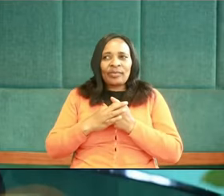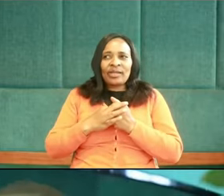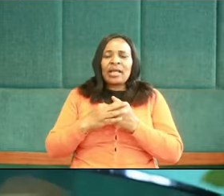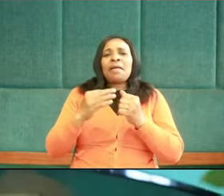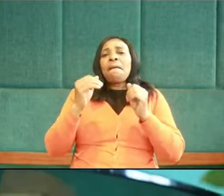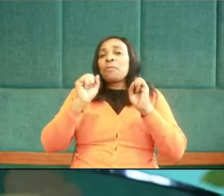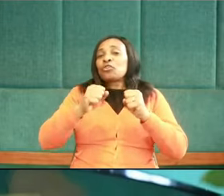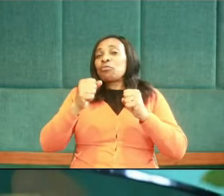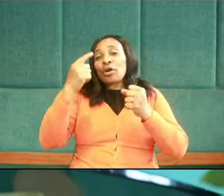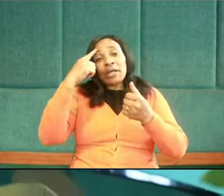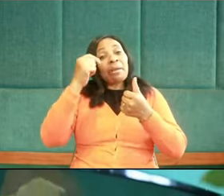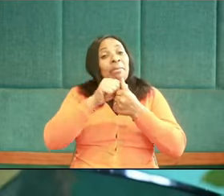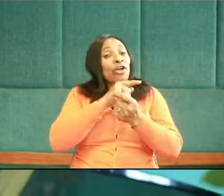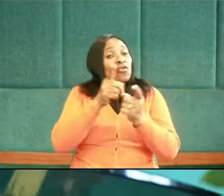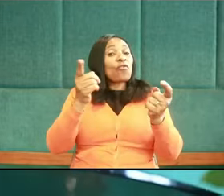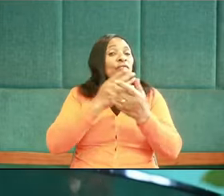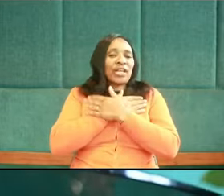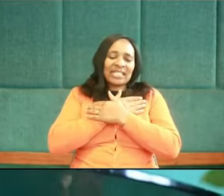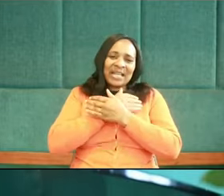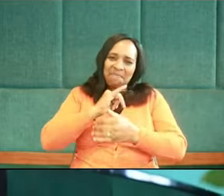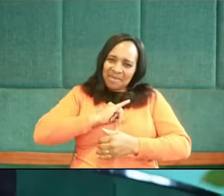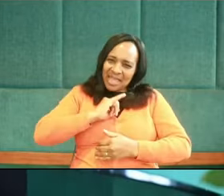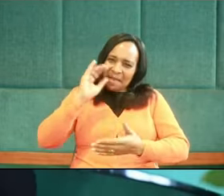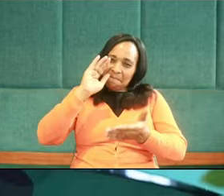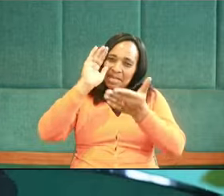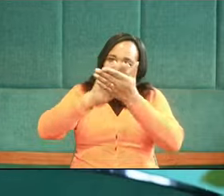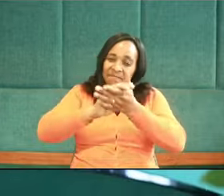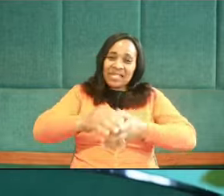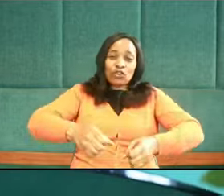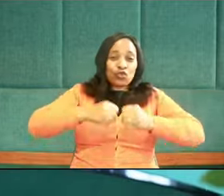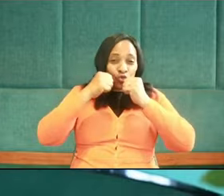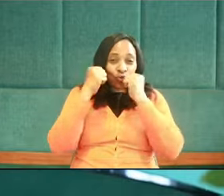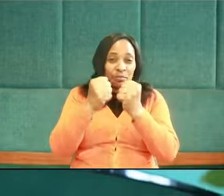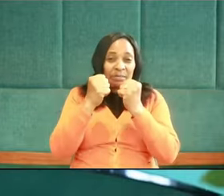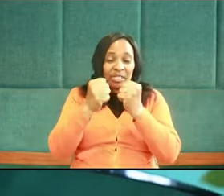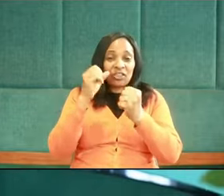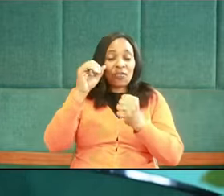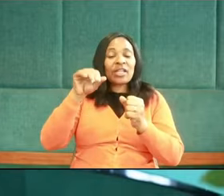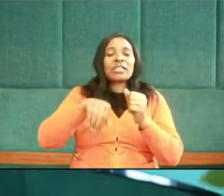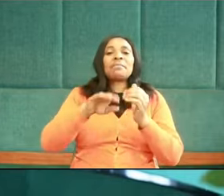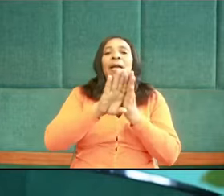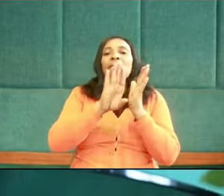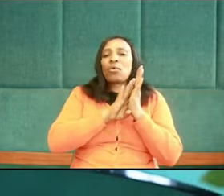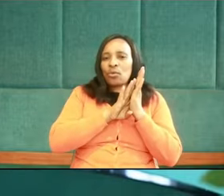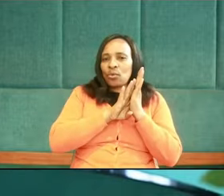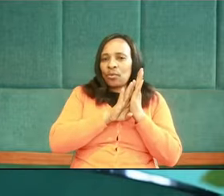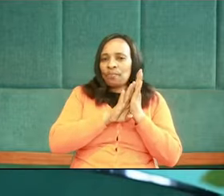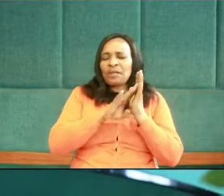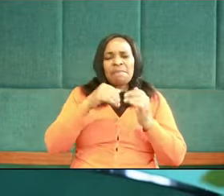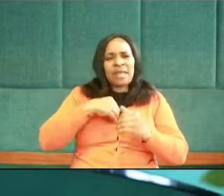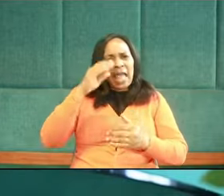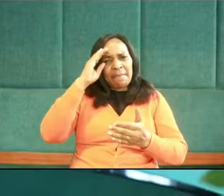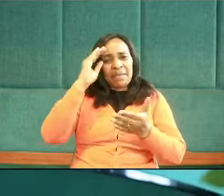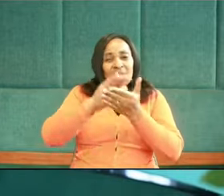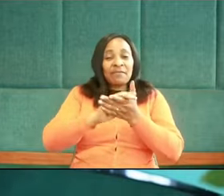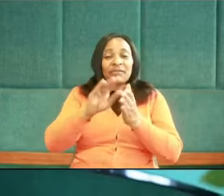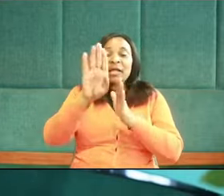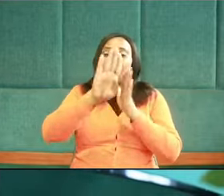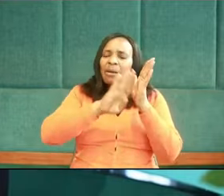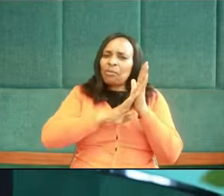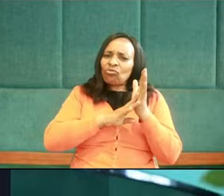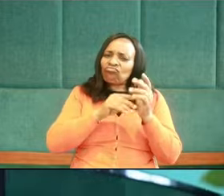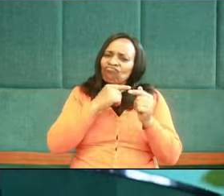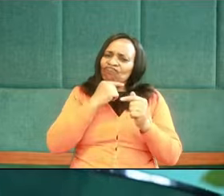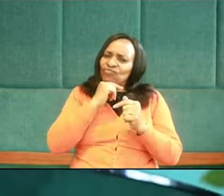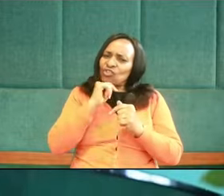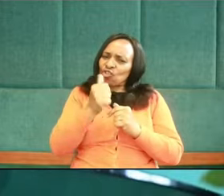me to remind you, friends, that I believe in the supremacy of the Bible. I believe that the Bible is